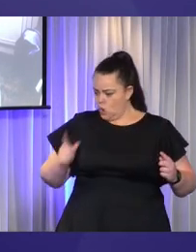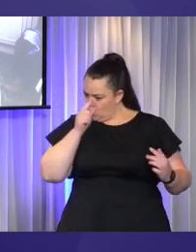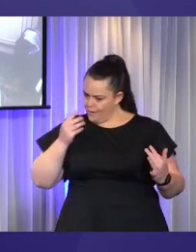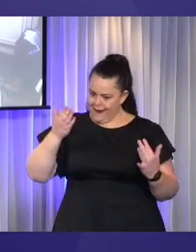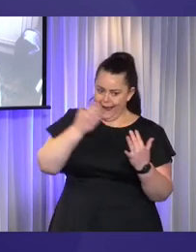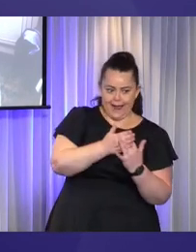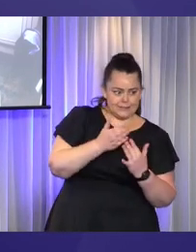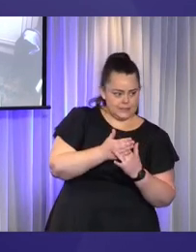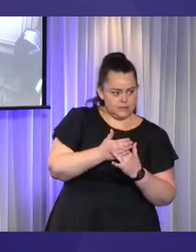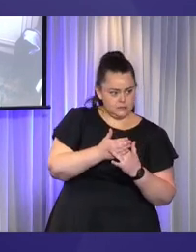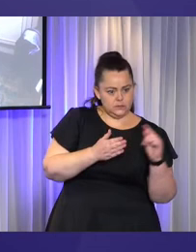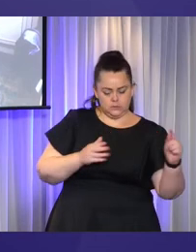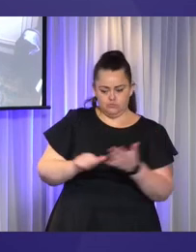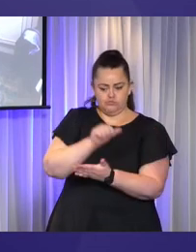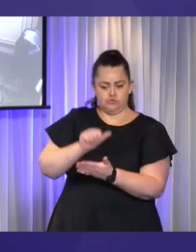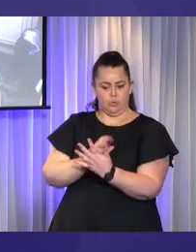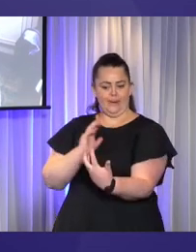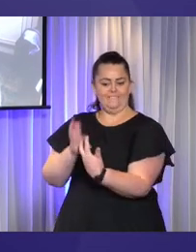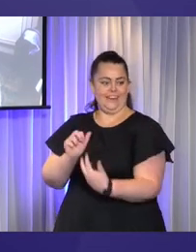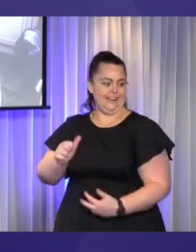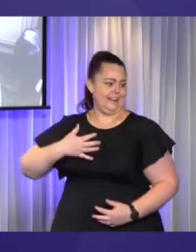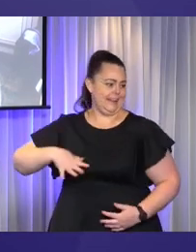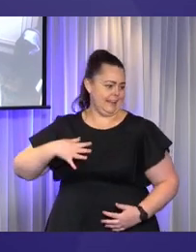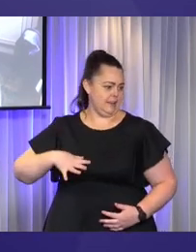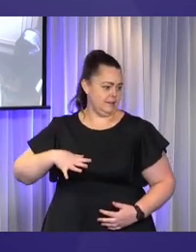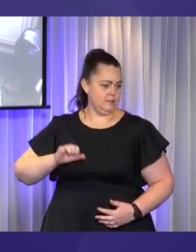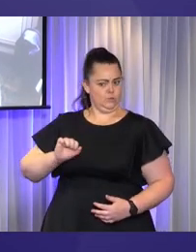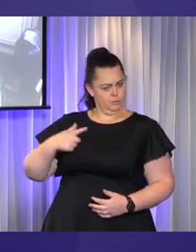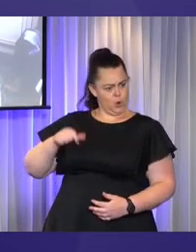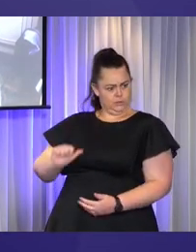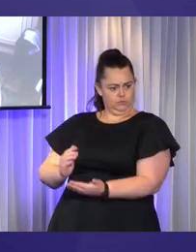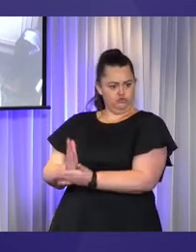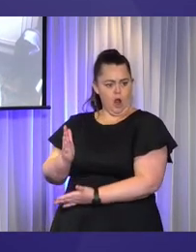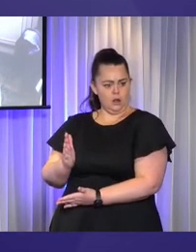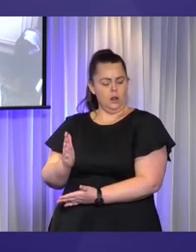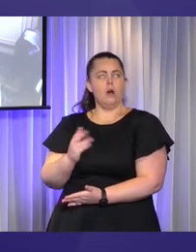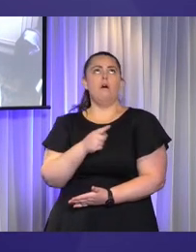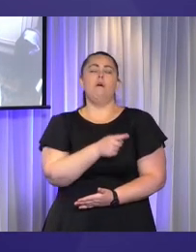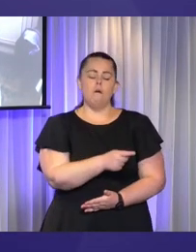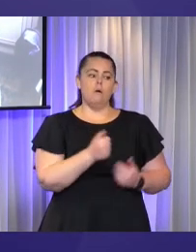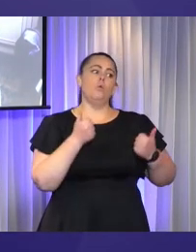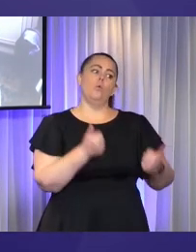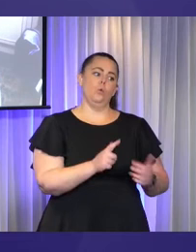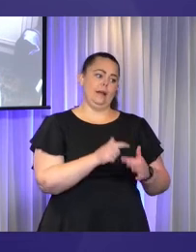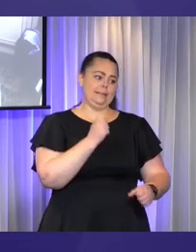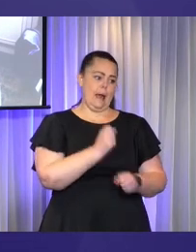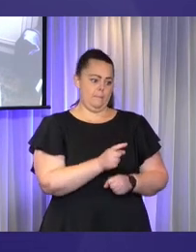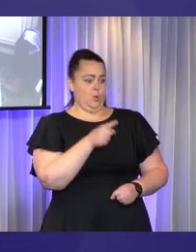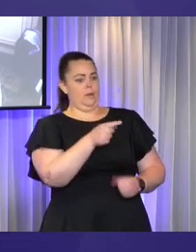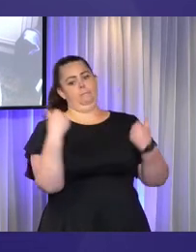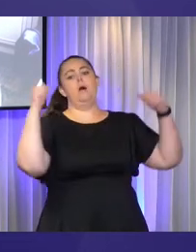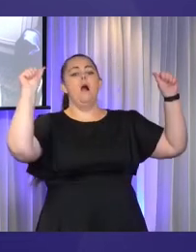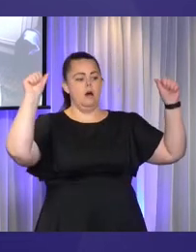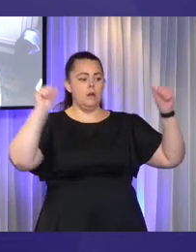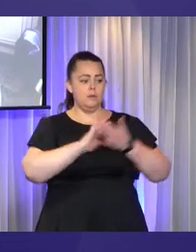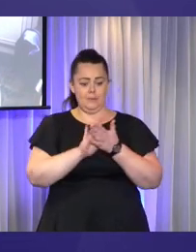he's right, and that, to me, is an example of a scheme that has helped him